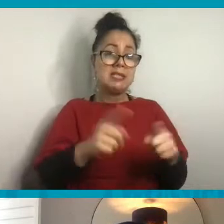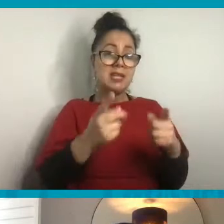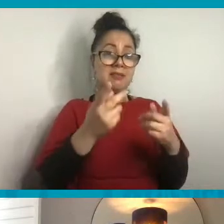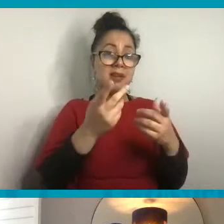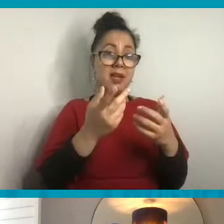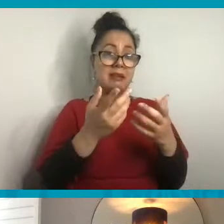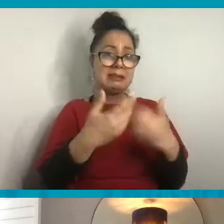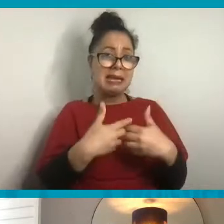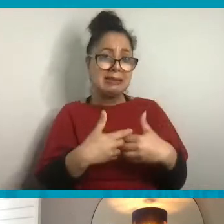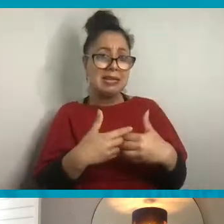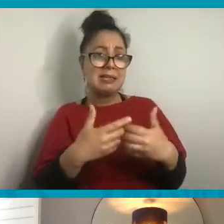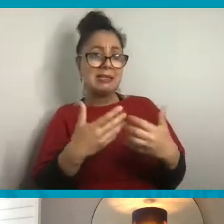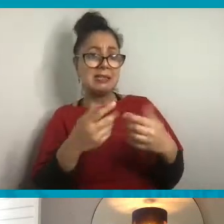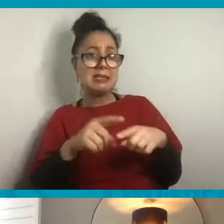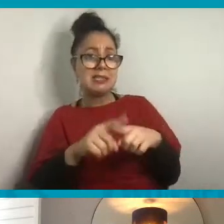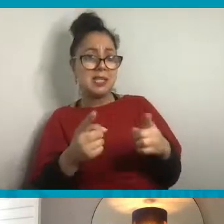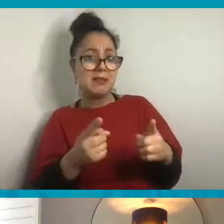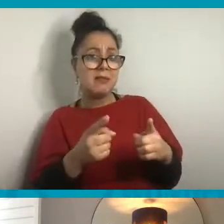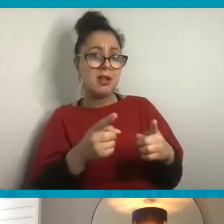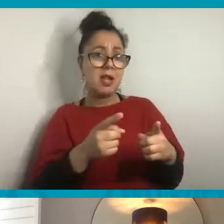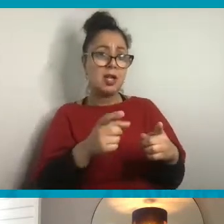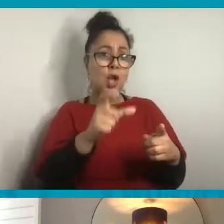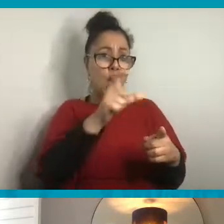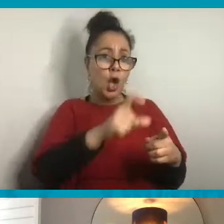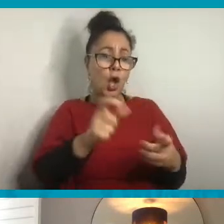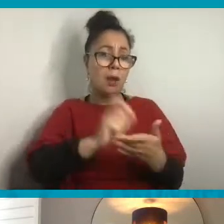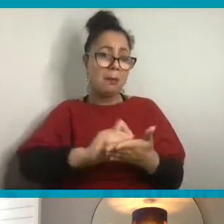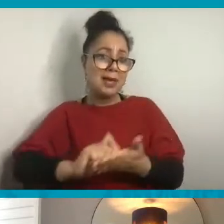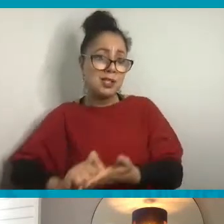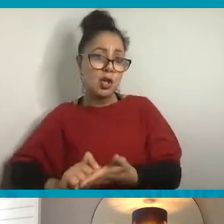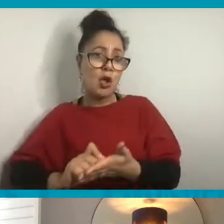crowns, colour pencils.